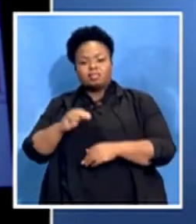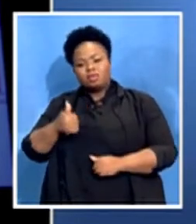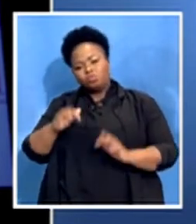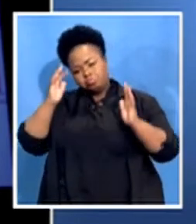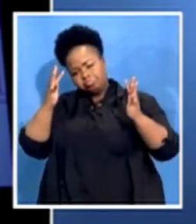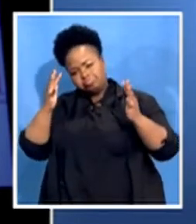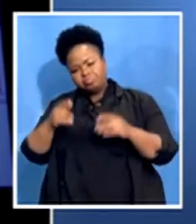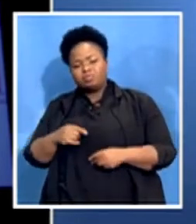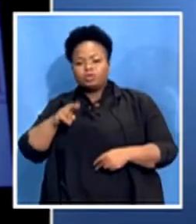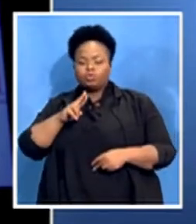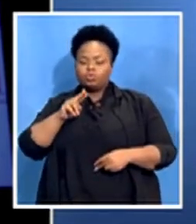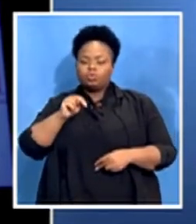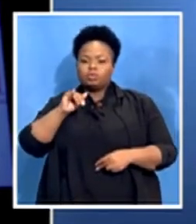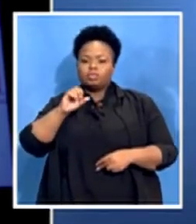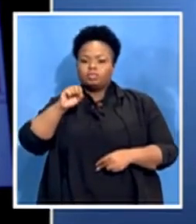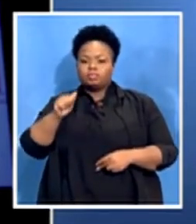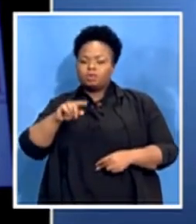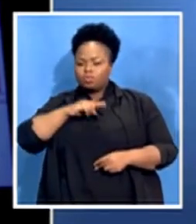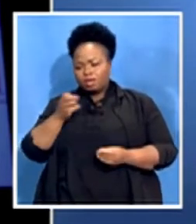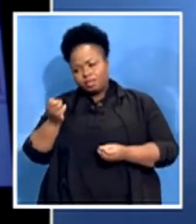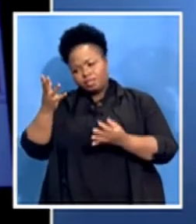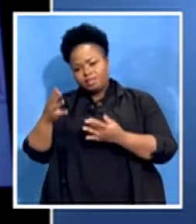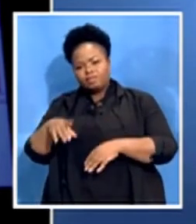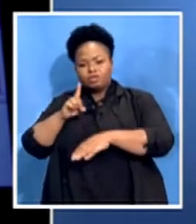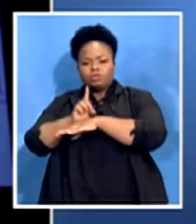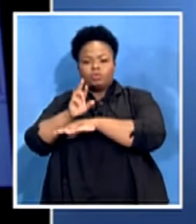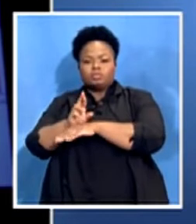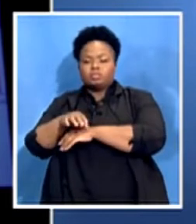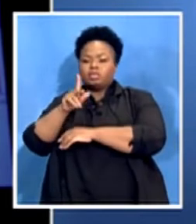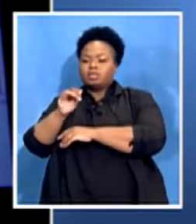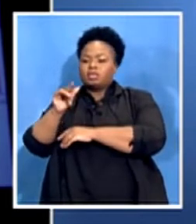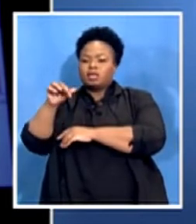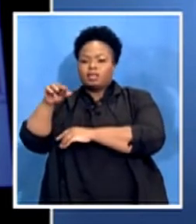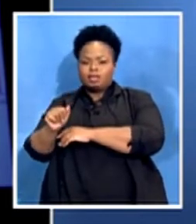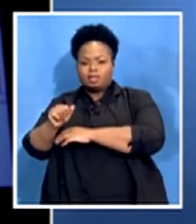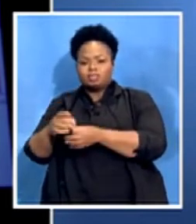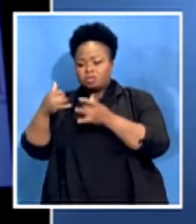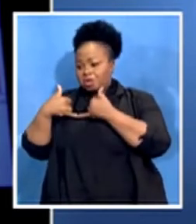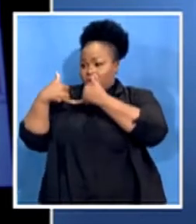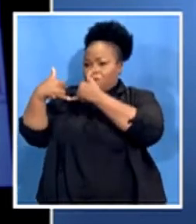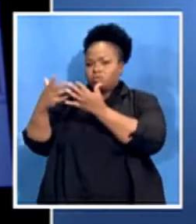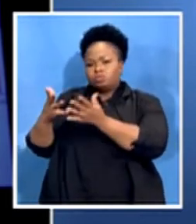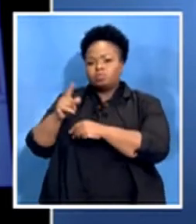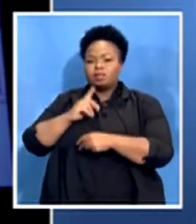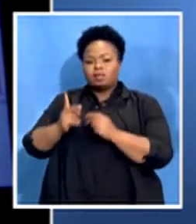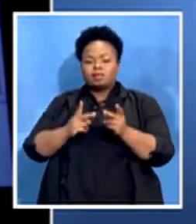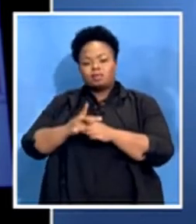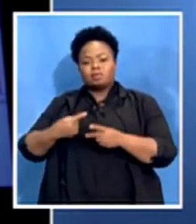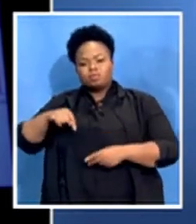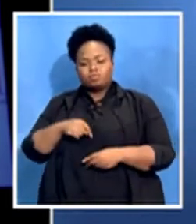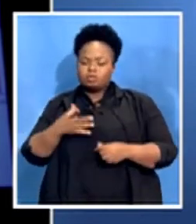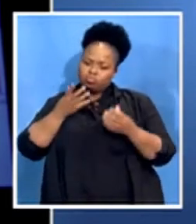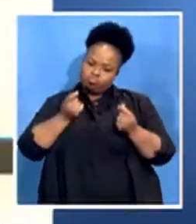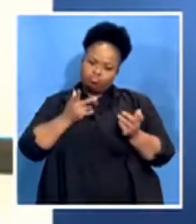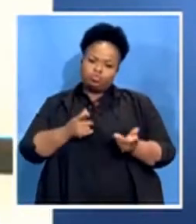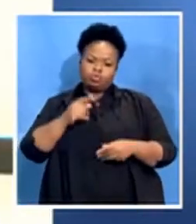giving uh dr steve kegane with such an award. Hence we are also doing our part because we'll also honoring other